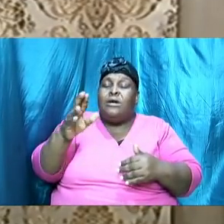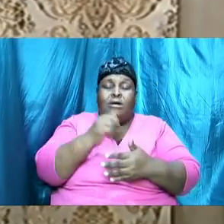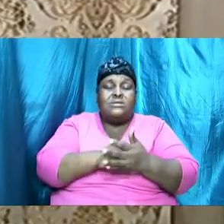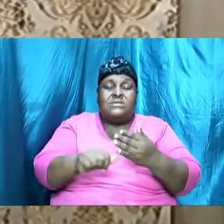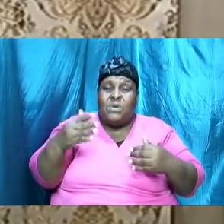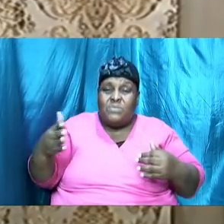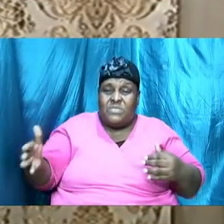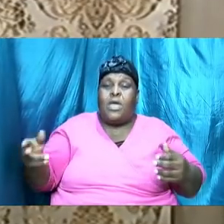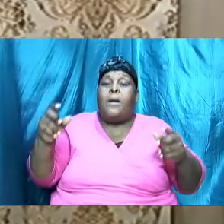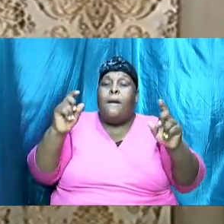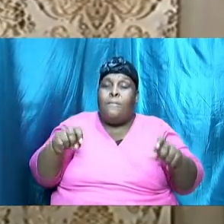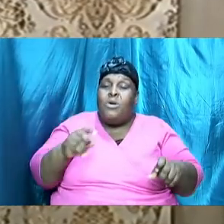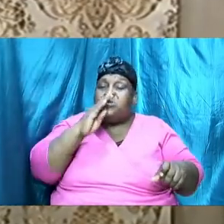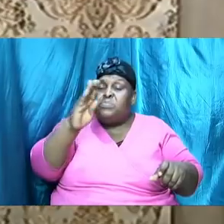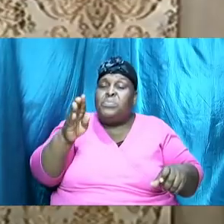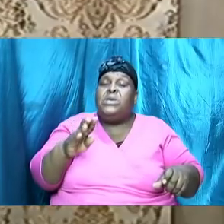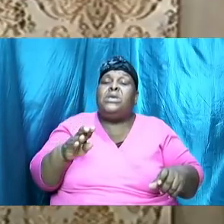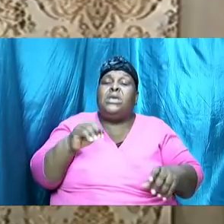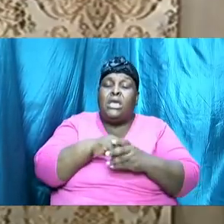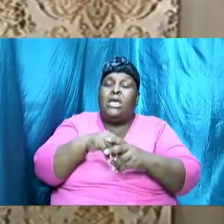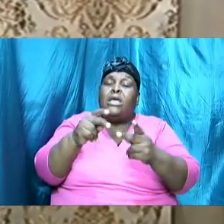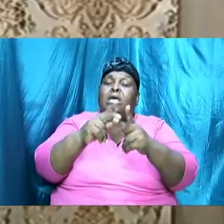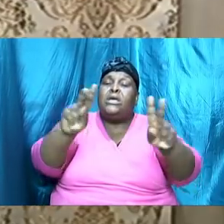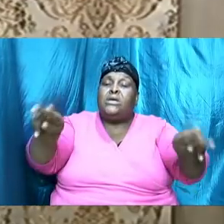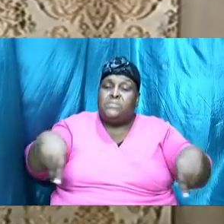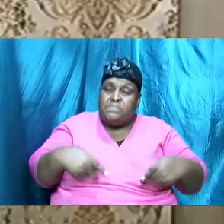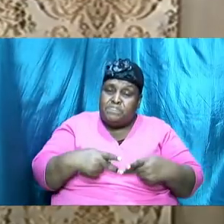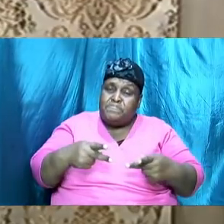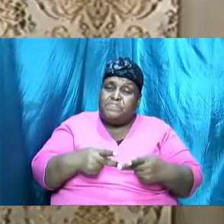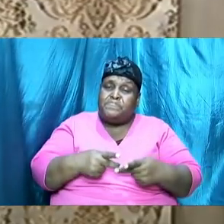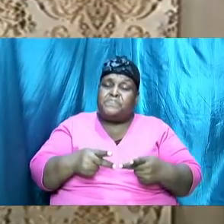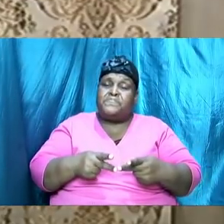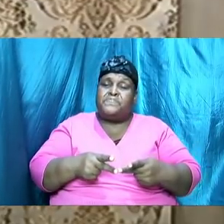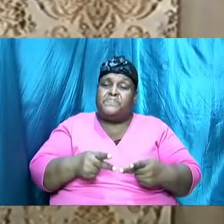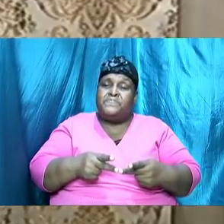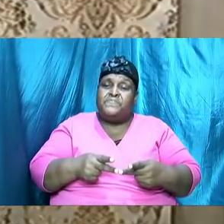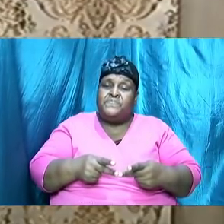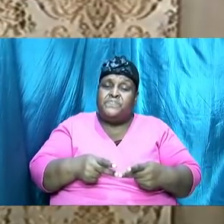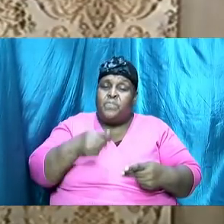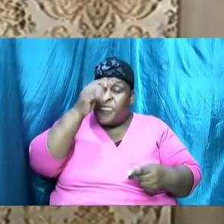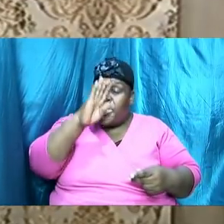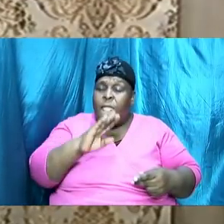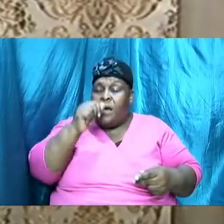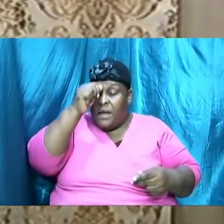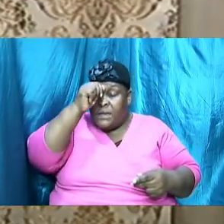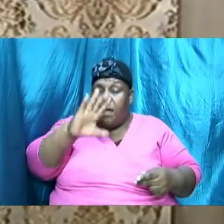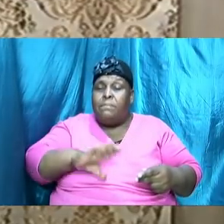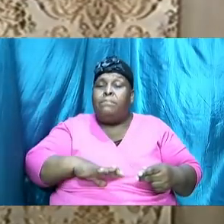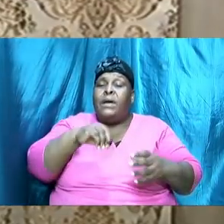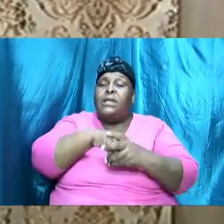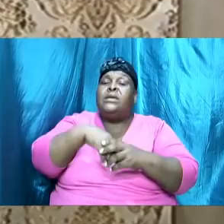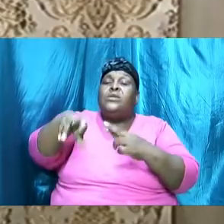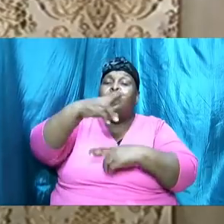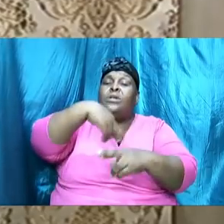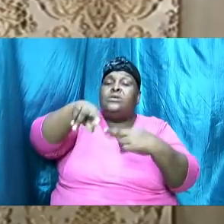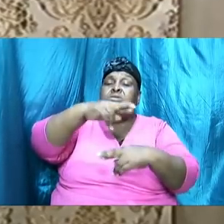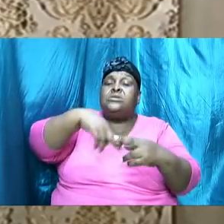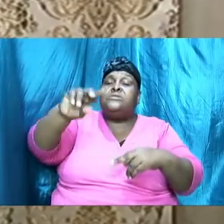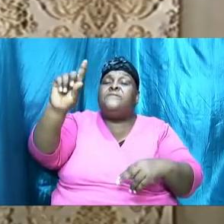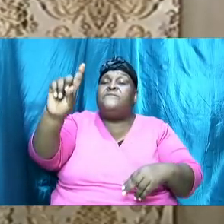that must be in place the sequences God and man in relationship first